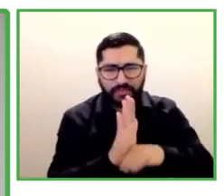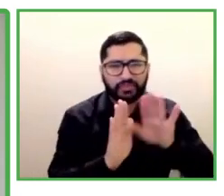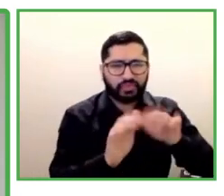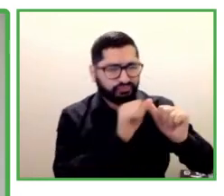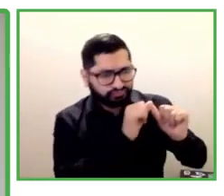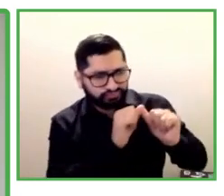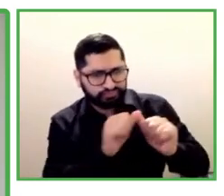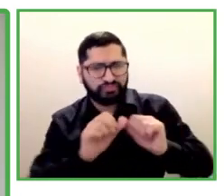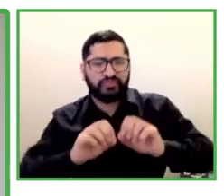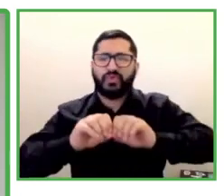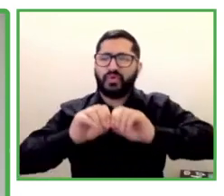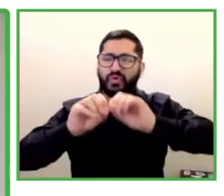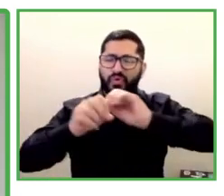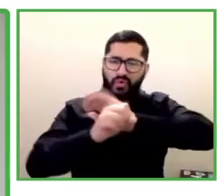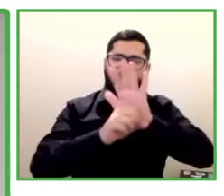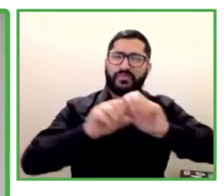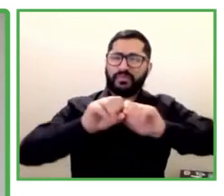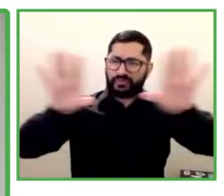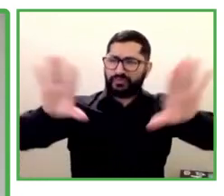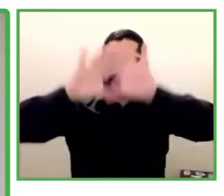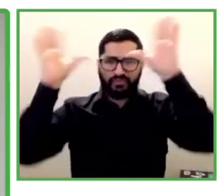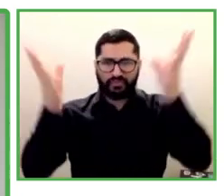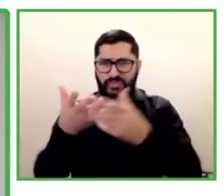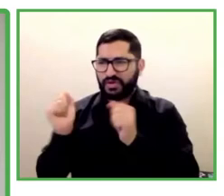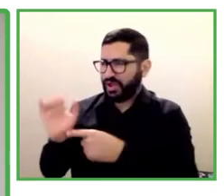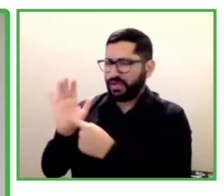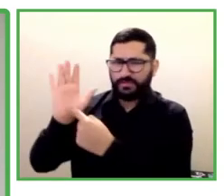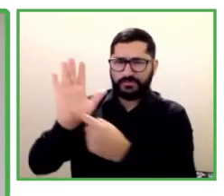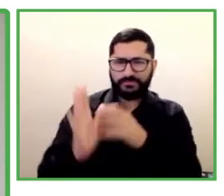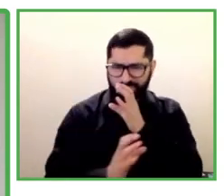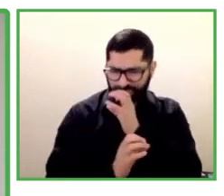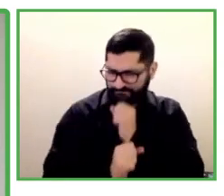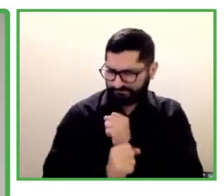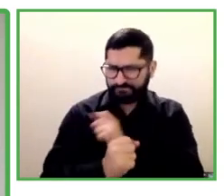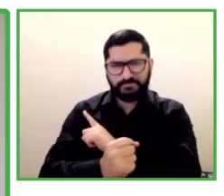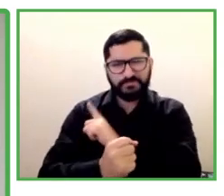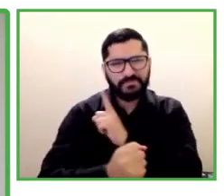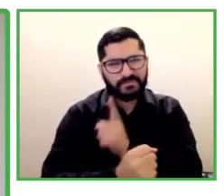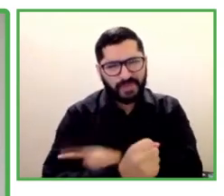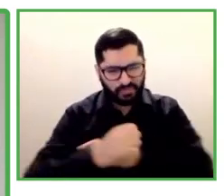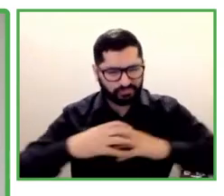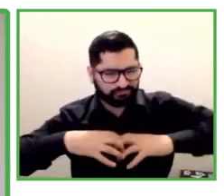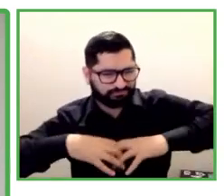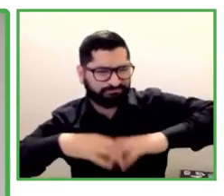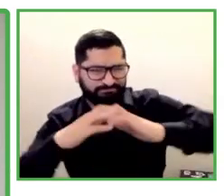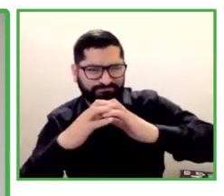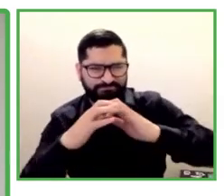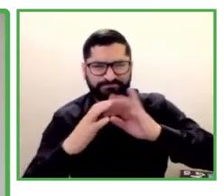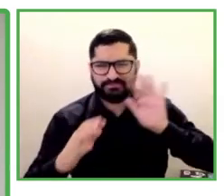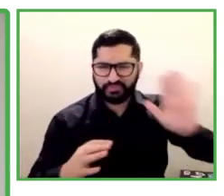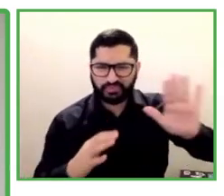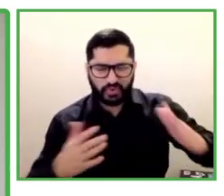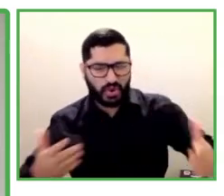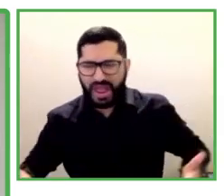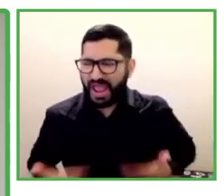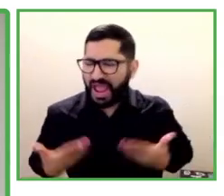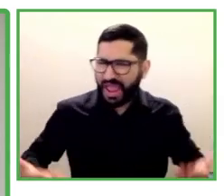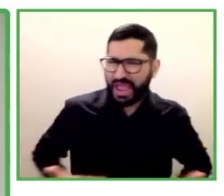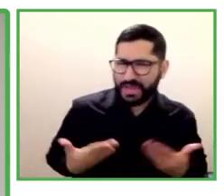I hope this was inspiring for our audience. Feel free to connect with Ayesha later on.